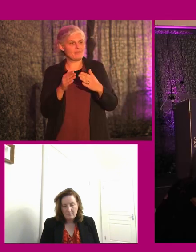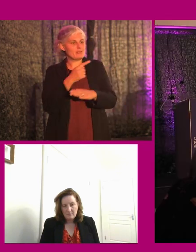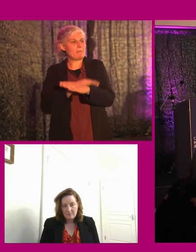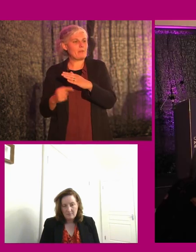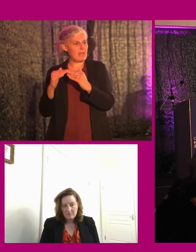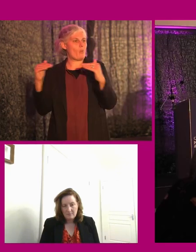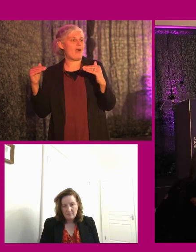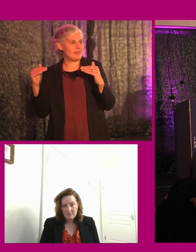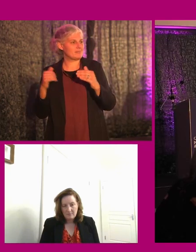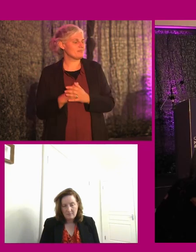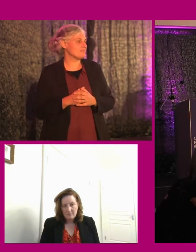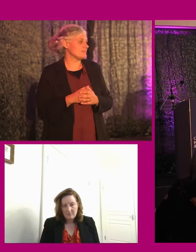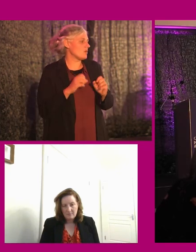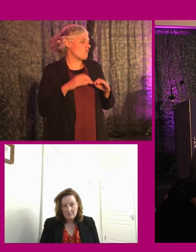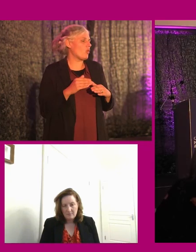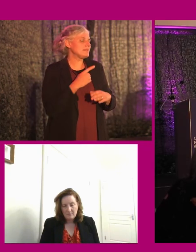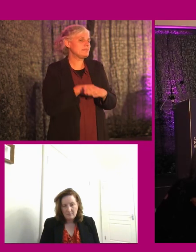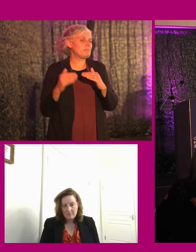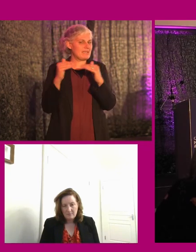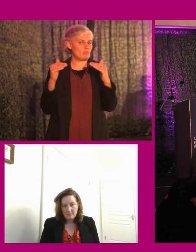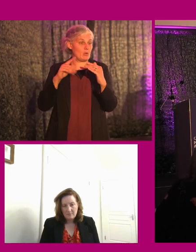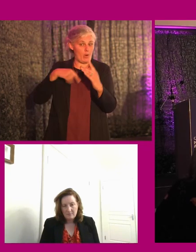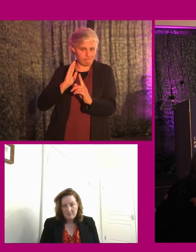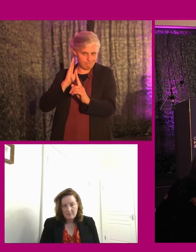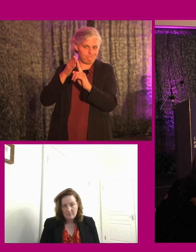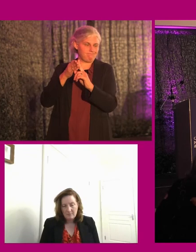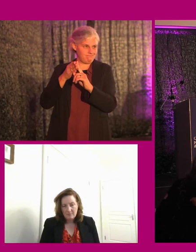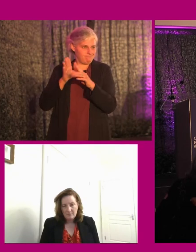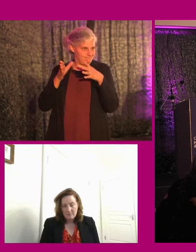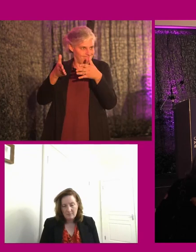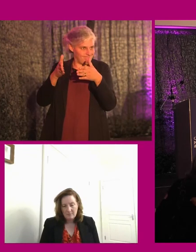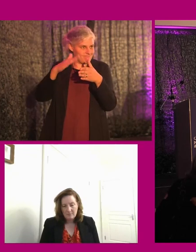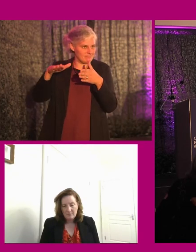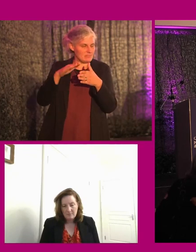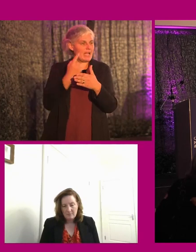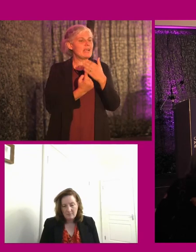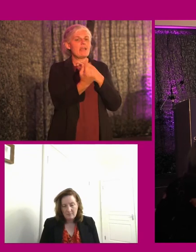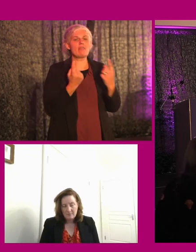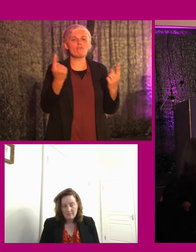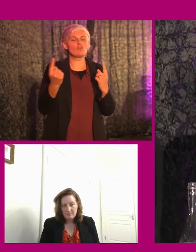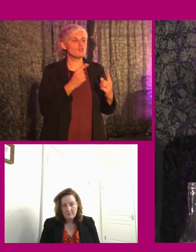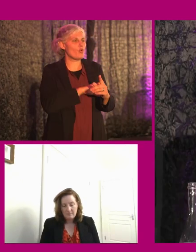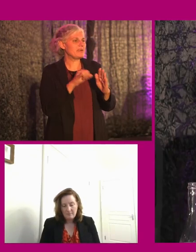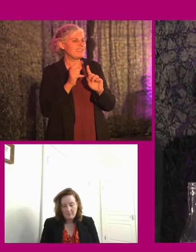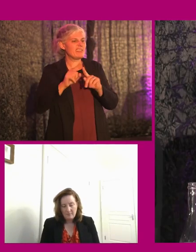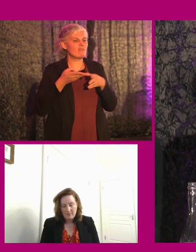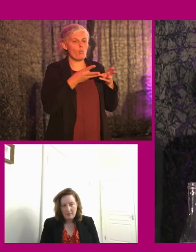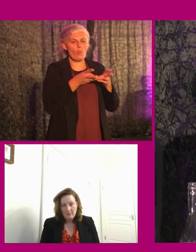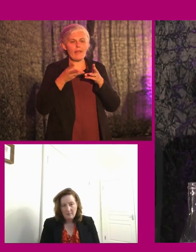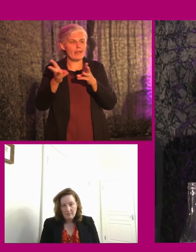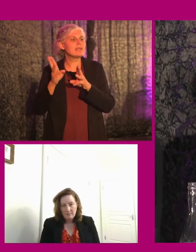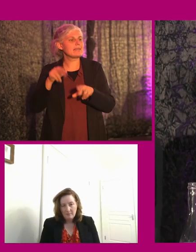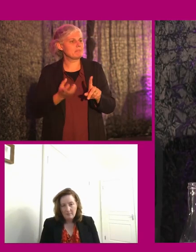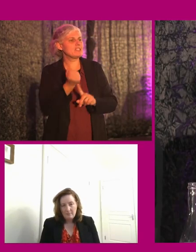Yeah, mean, obviously, disability equality is what we're aiming at. mean, within individual organizations, there will be different routes by which that will be